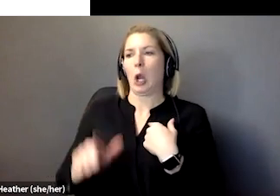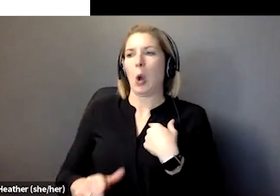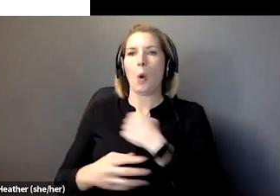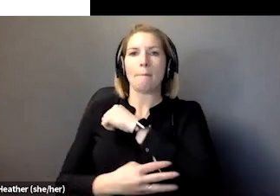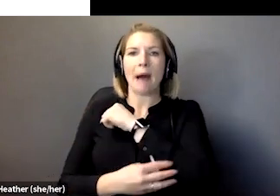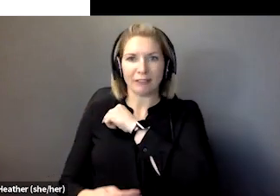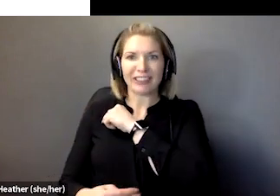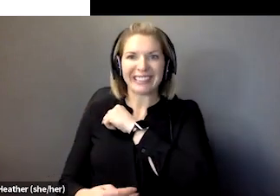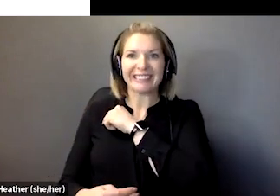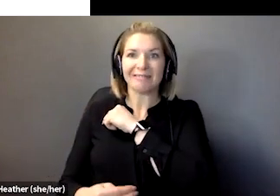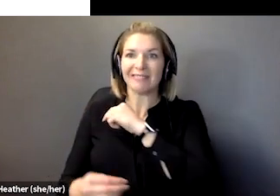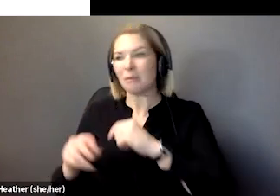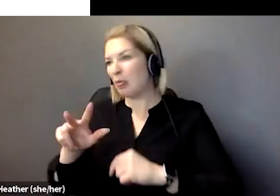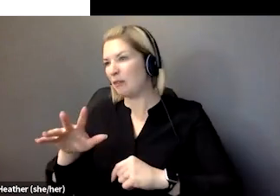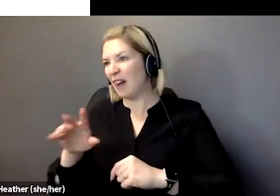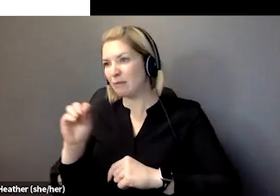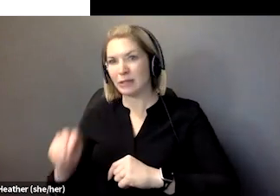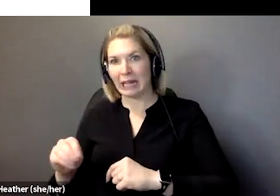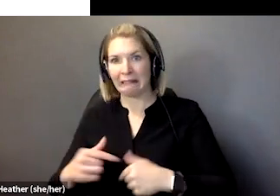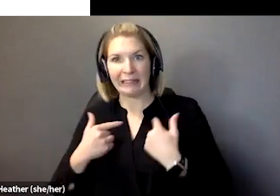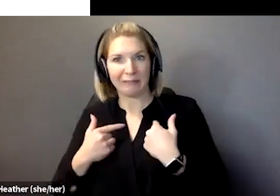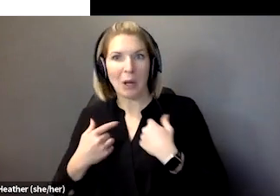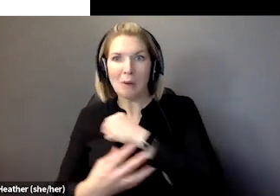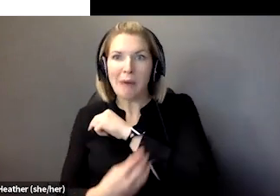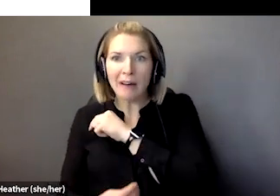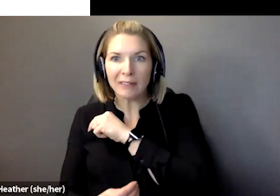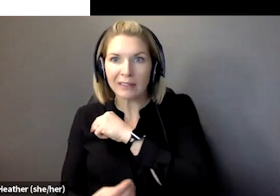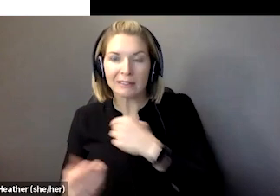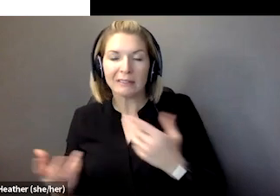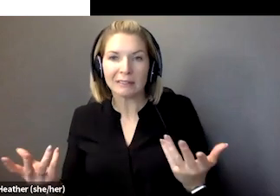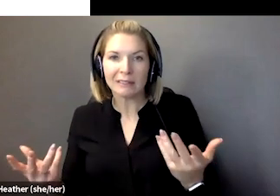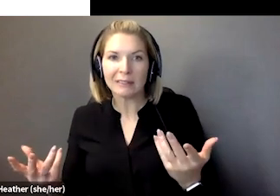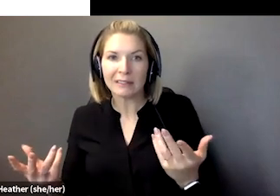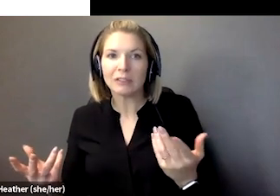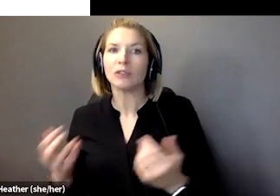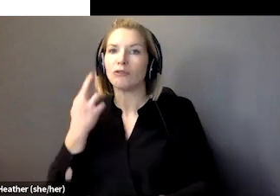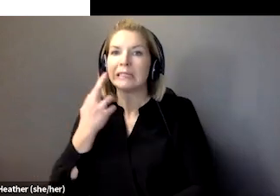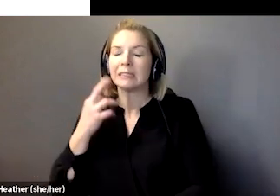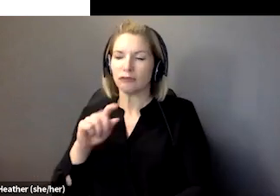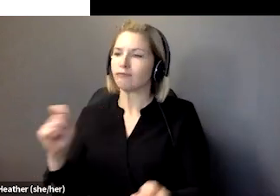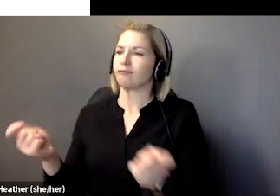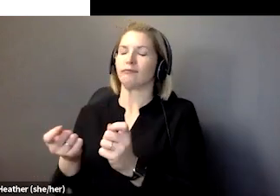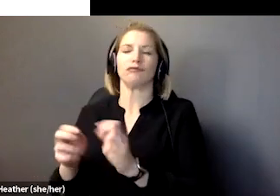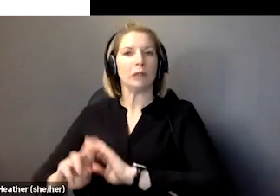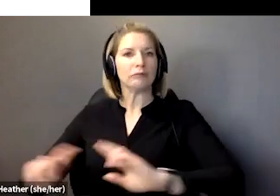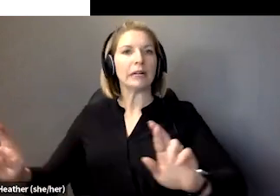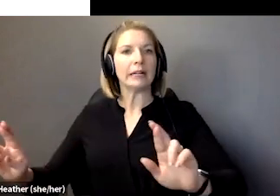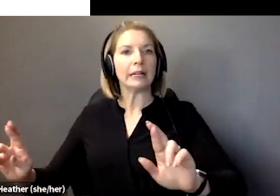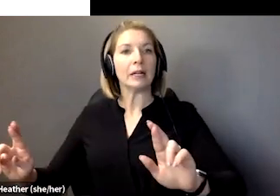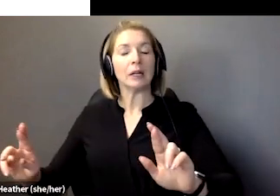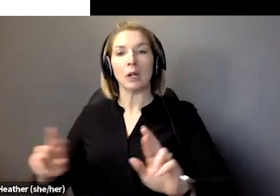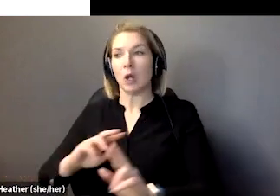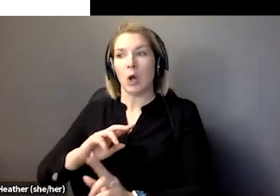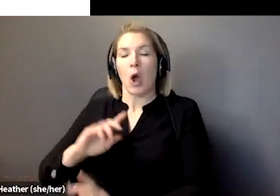any OECD country. So the NDIS is partly designed to lift people with disability